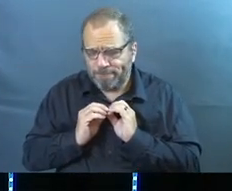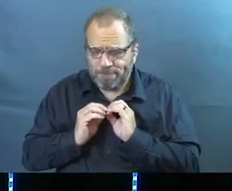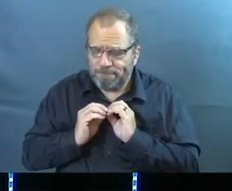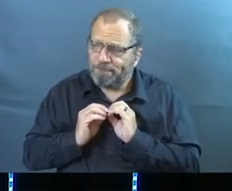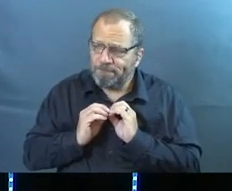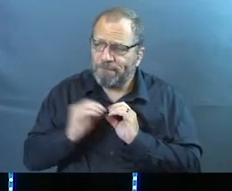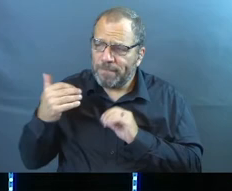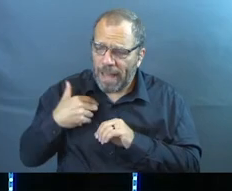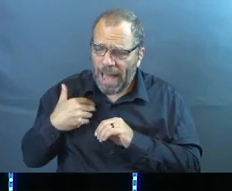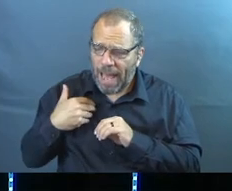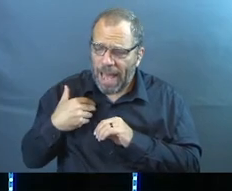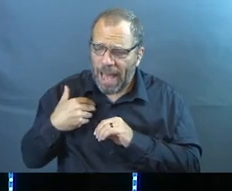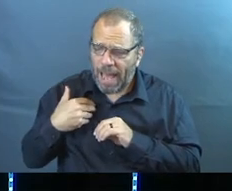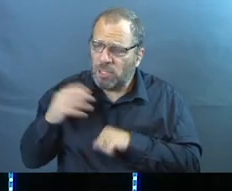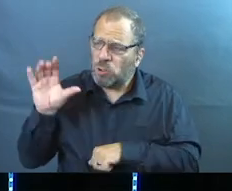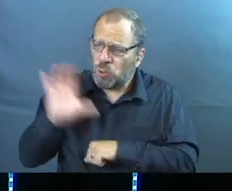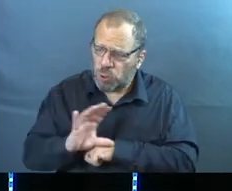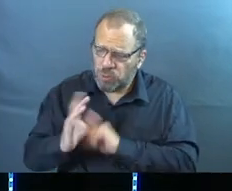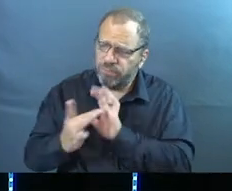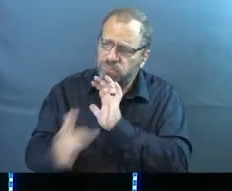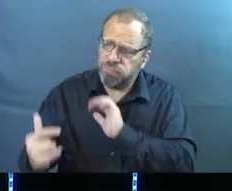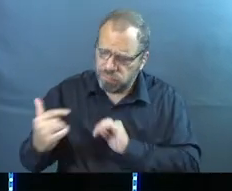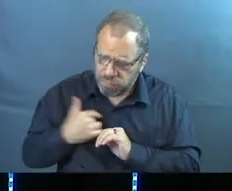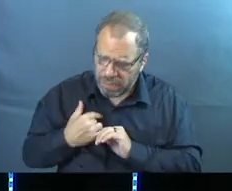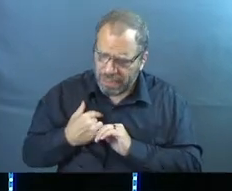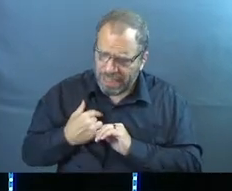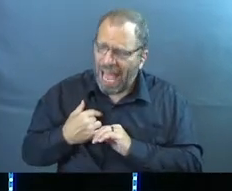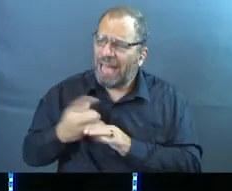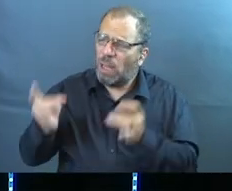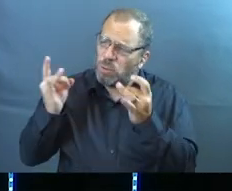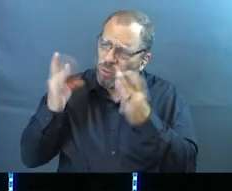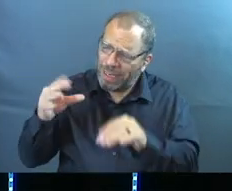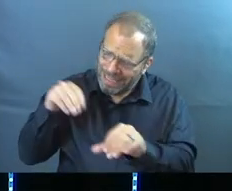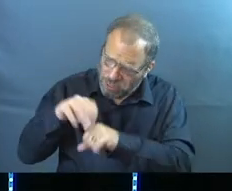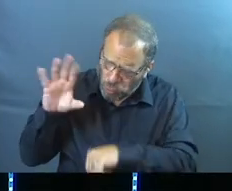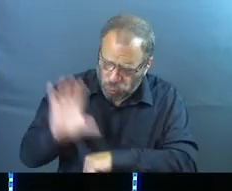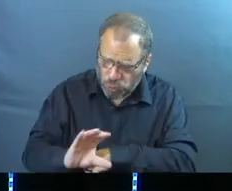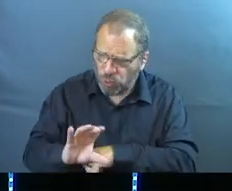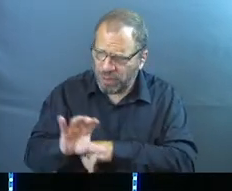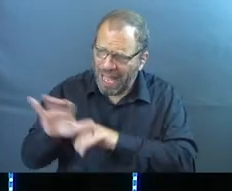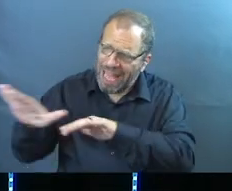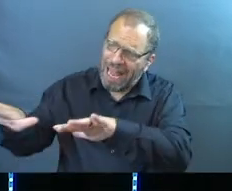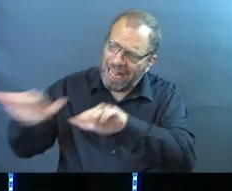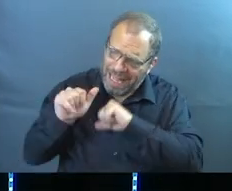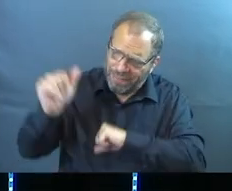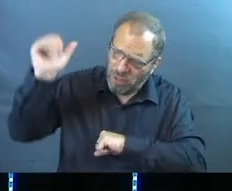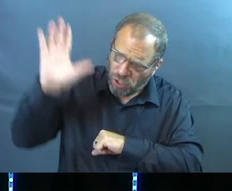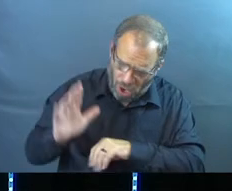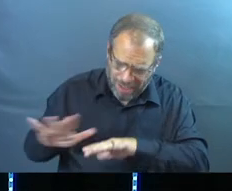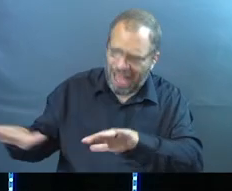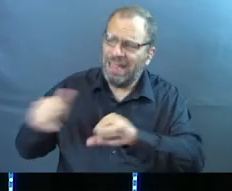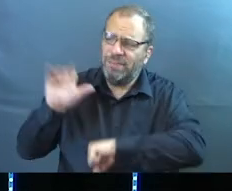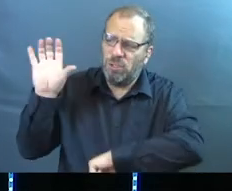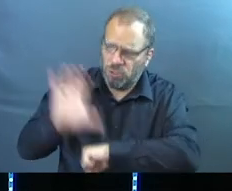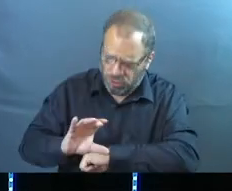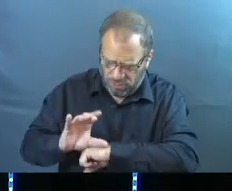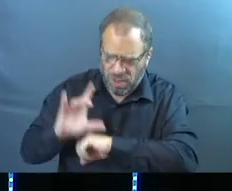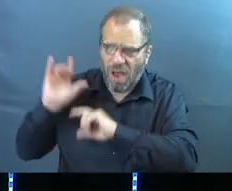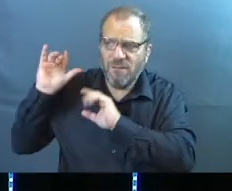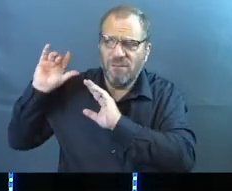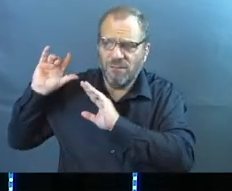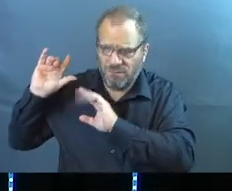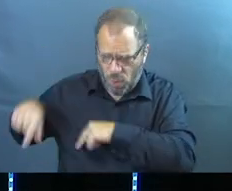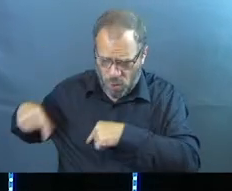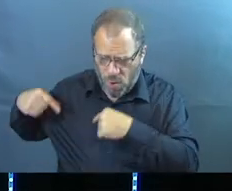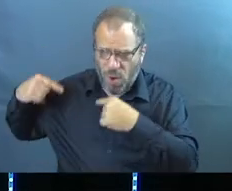she said I've been church hurt and there was a crisis in a church and I walked away from God and I walked away from the church for a while.